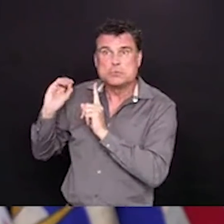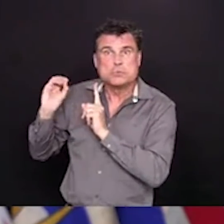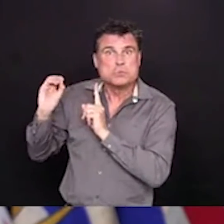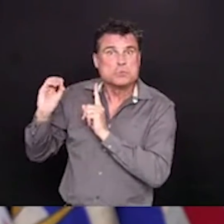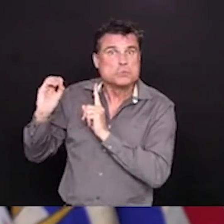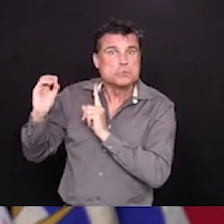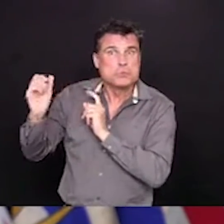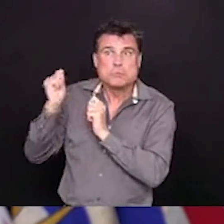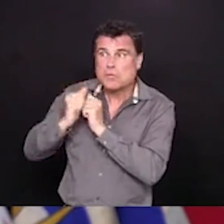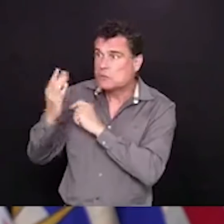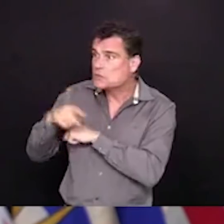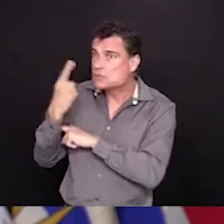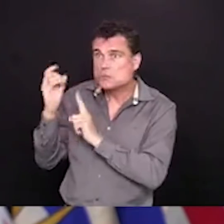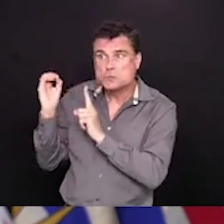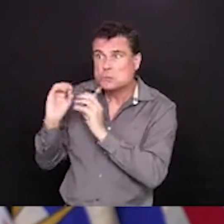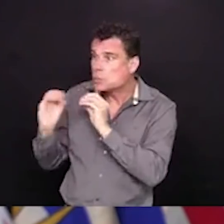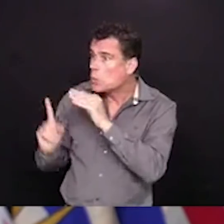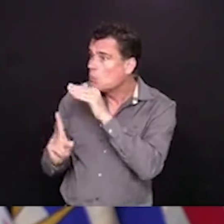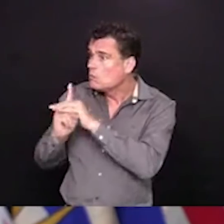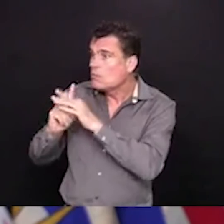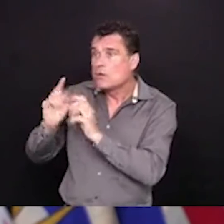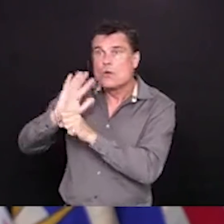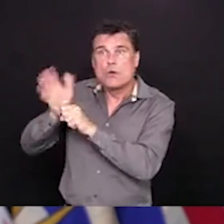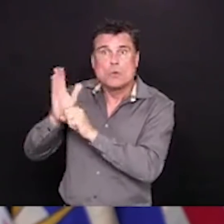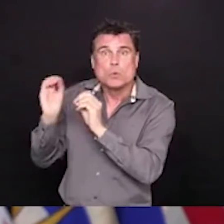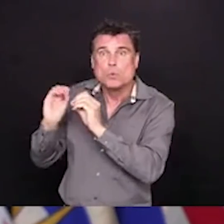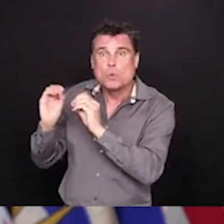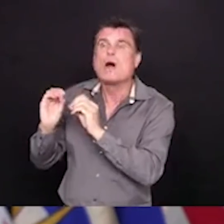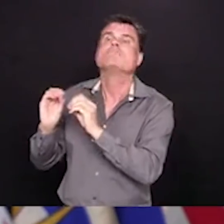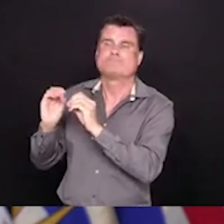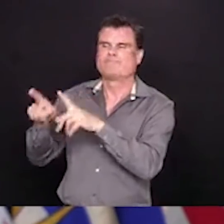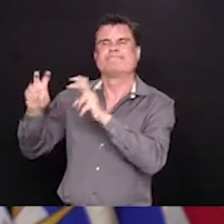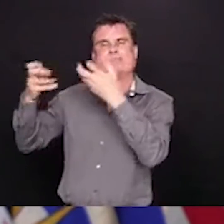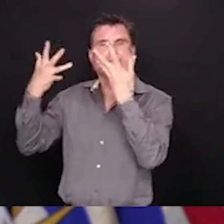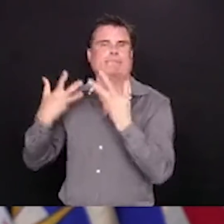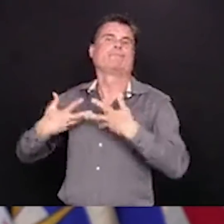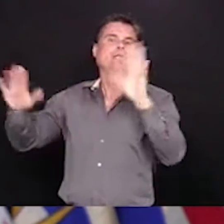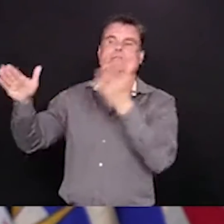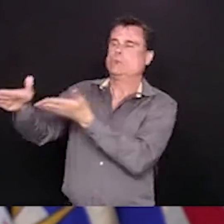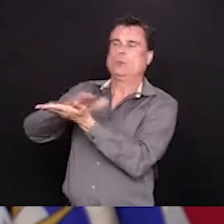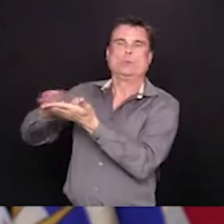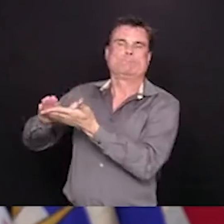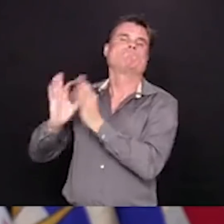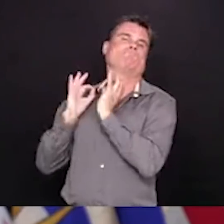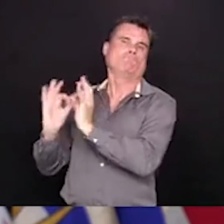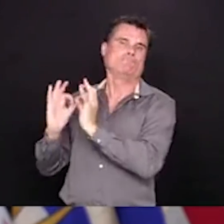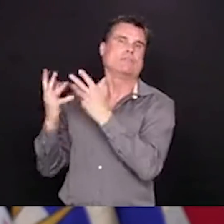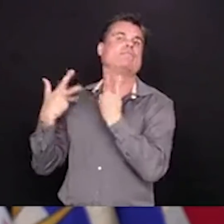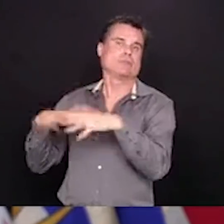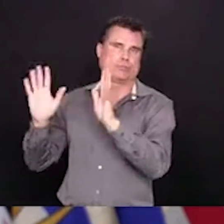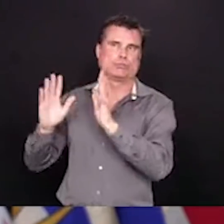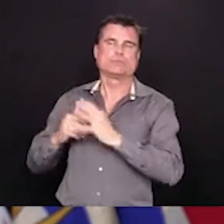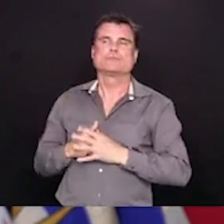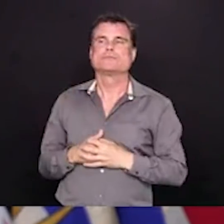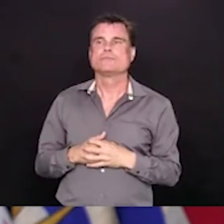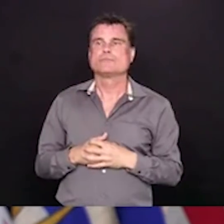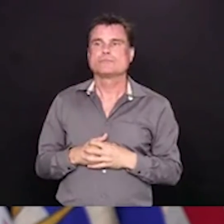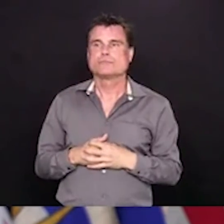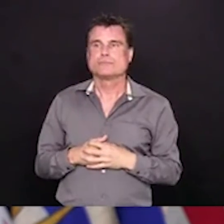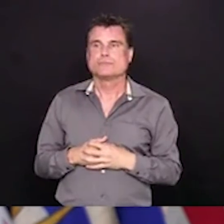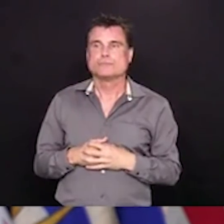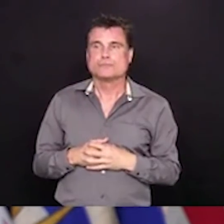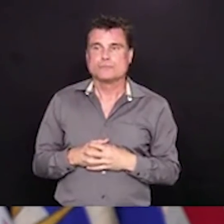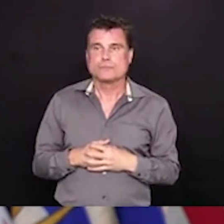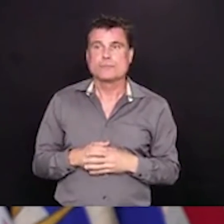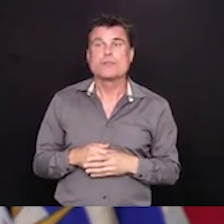The other outbreaks that we've been following, there's no change to the agricultural centre outbreak in the